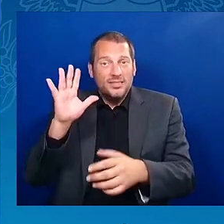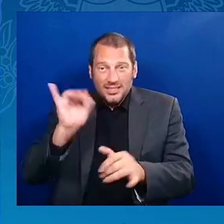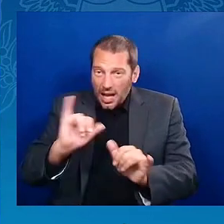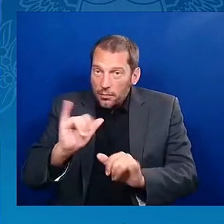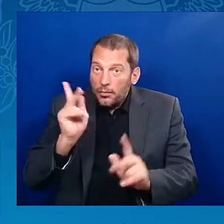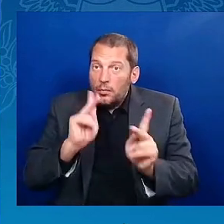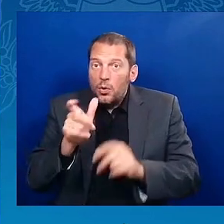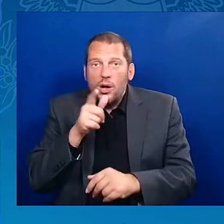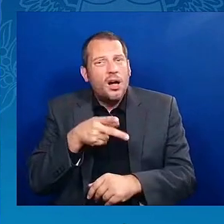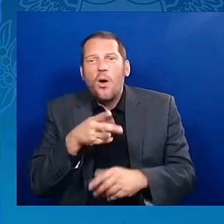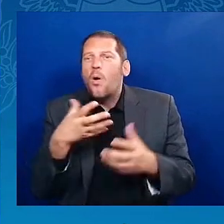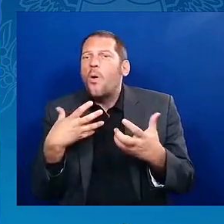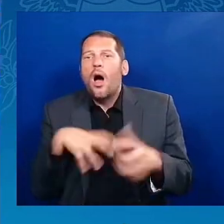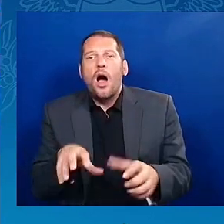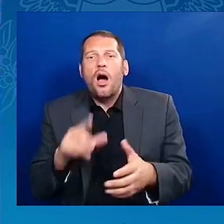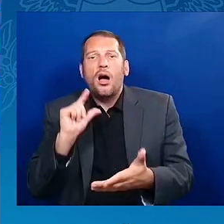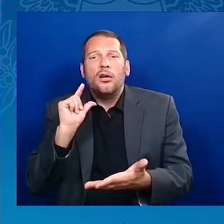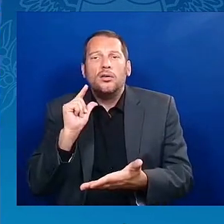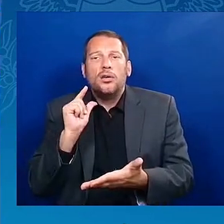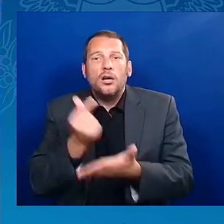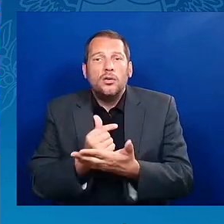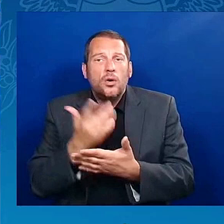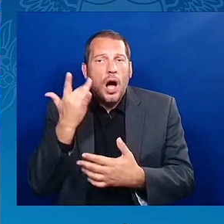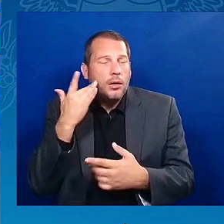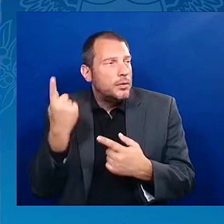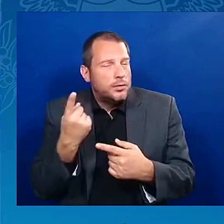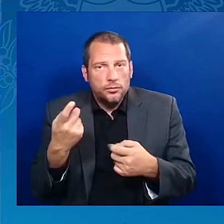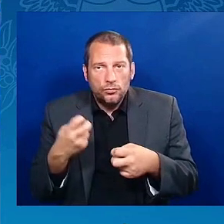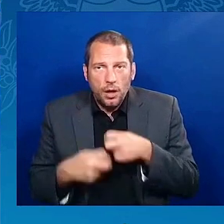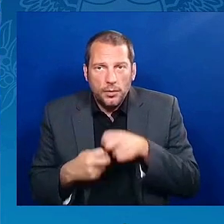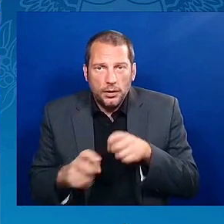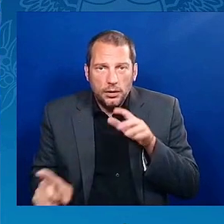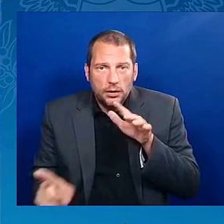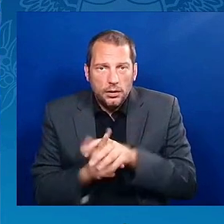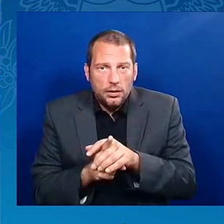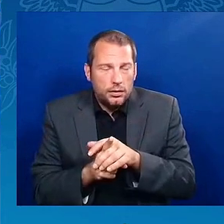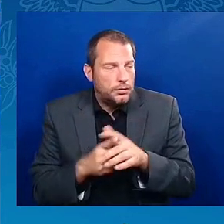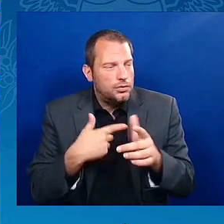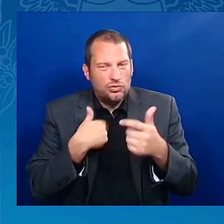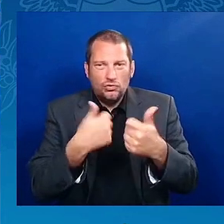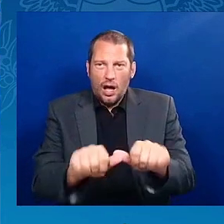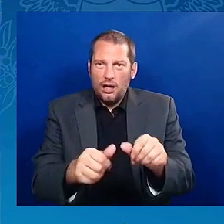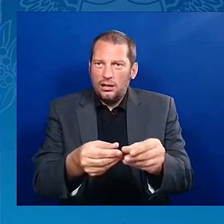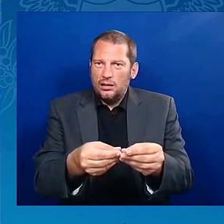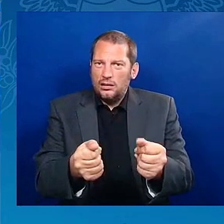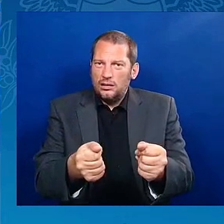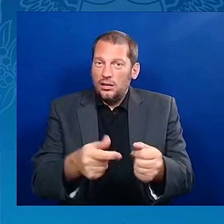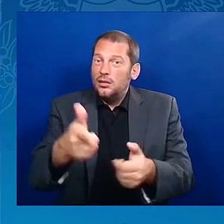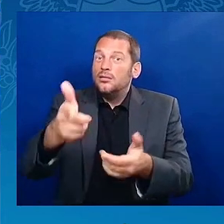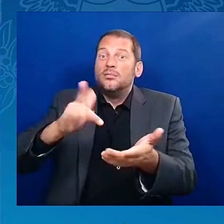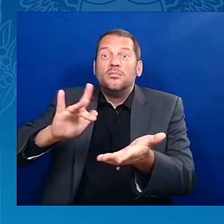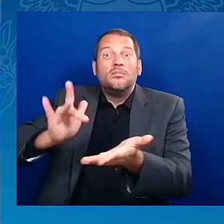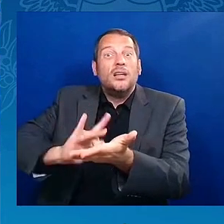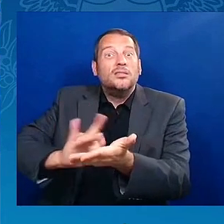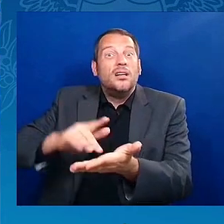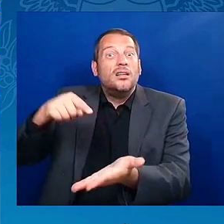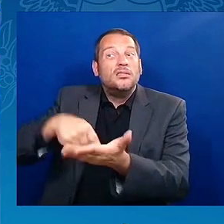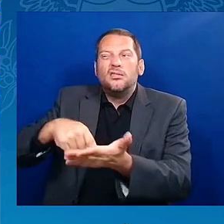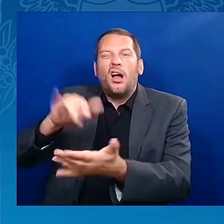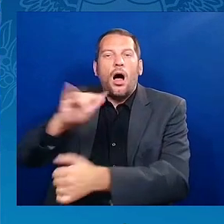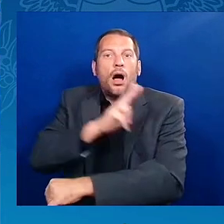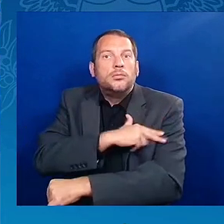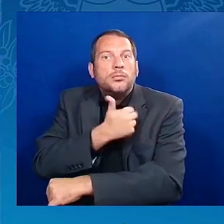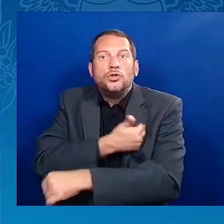to fix it. Medical debt. Medical debt, for the most part, comes about because of a medical emergency.